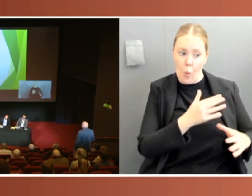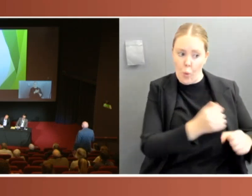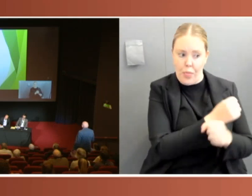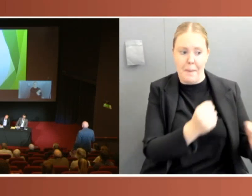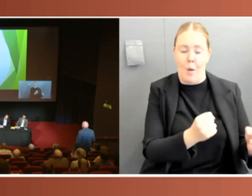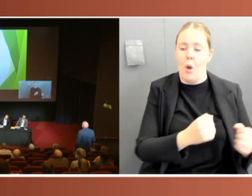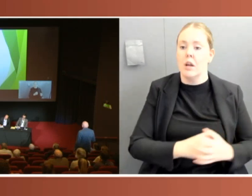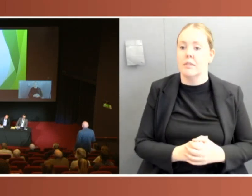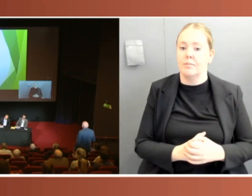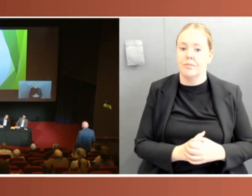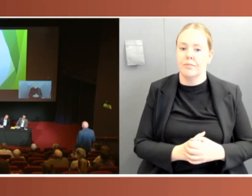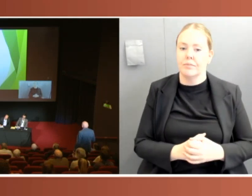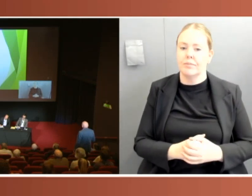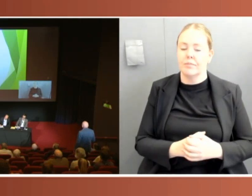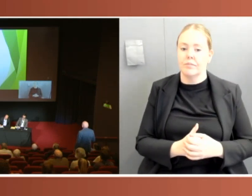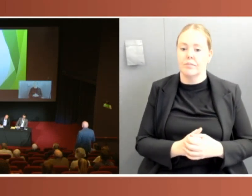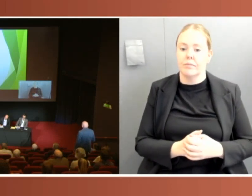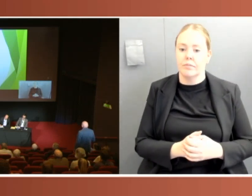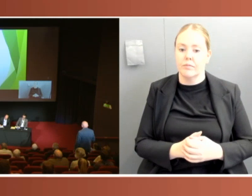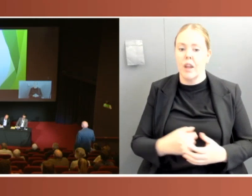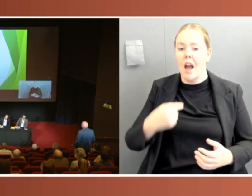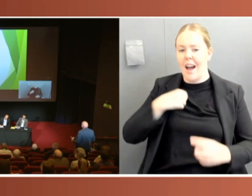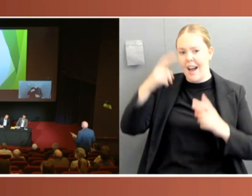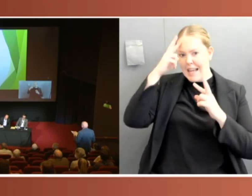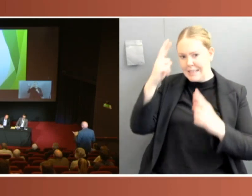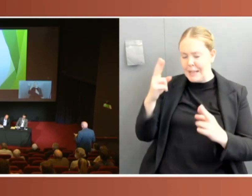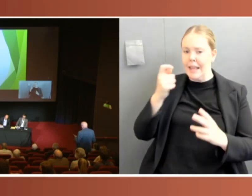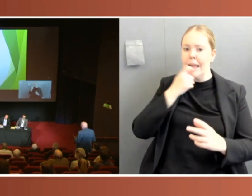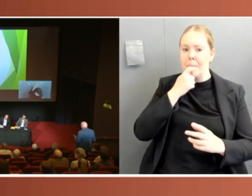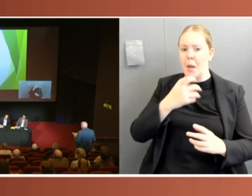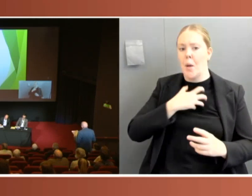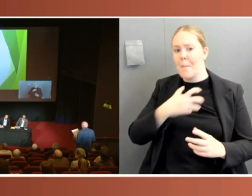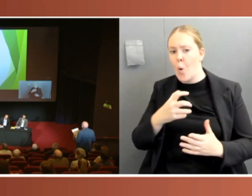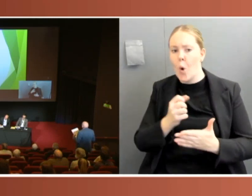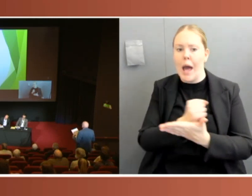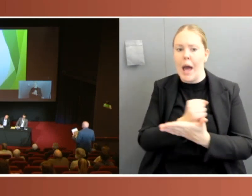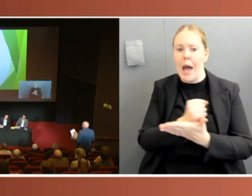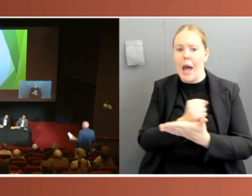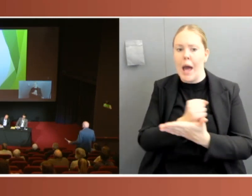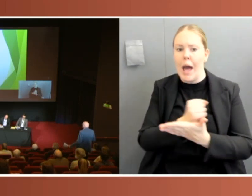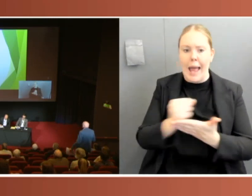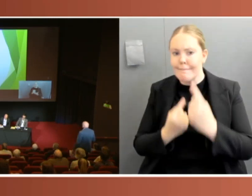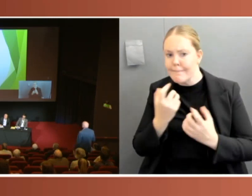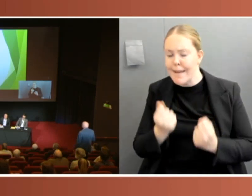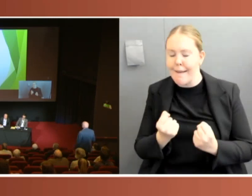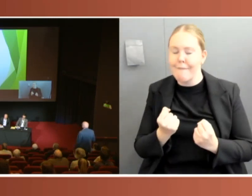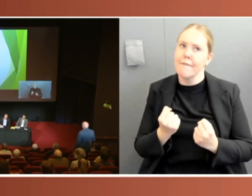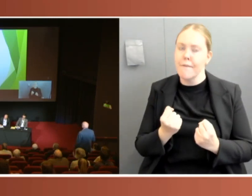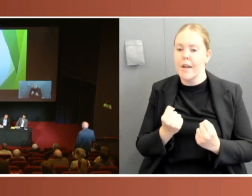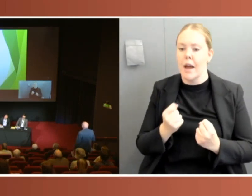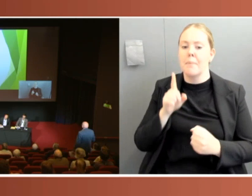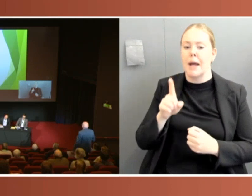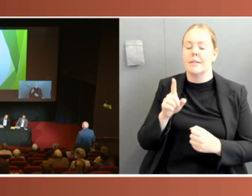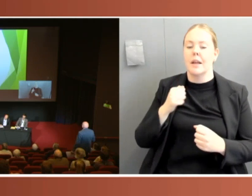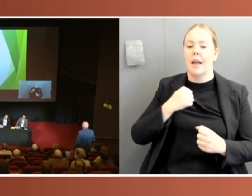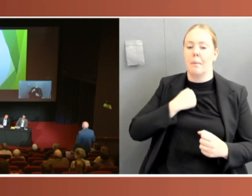and perhaps it's in your paper, so perhaps you could advise us about that. But my main point is about the fact that